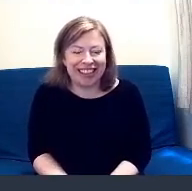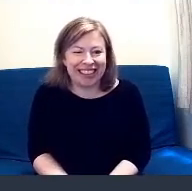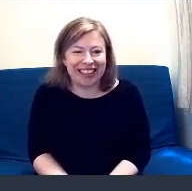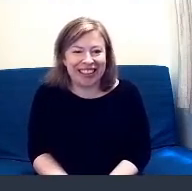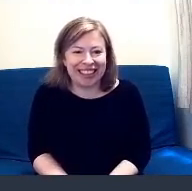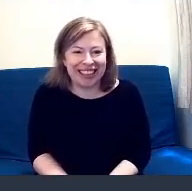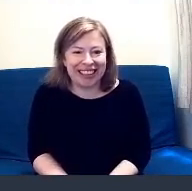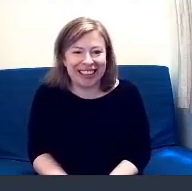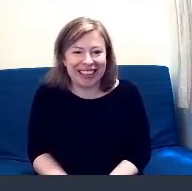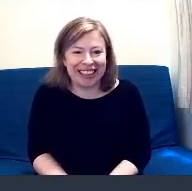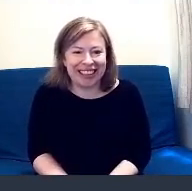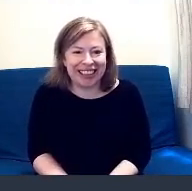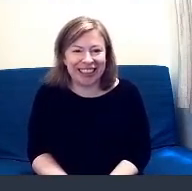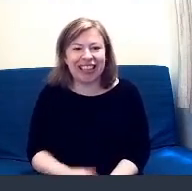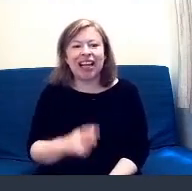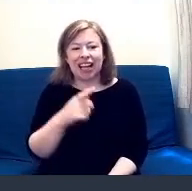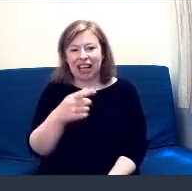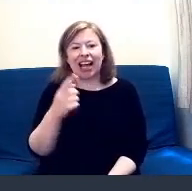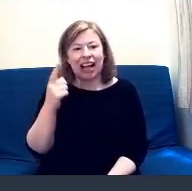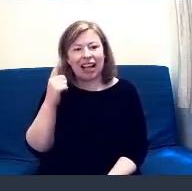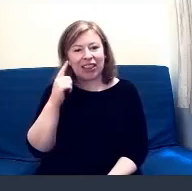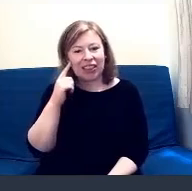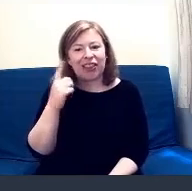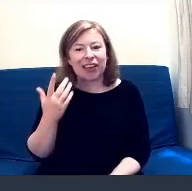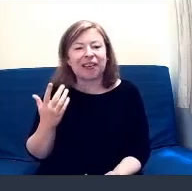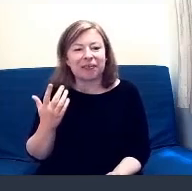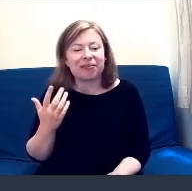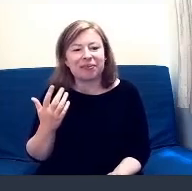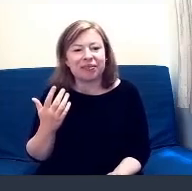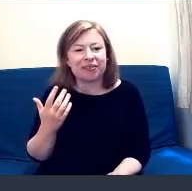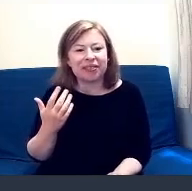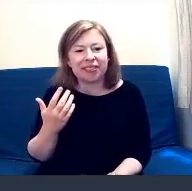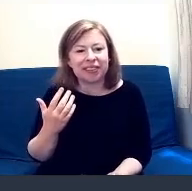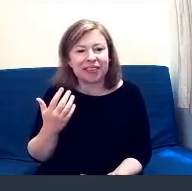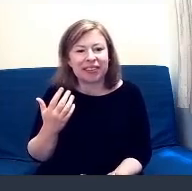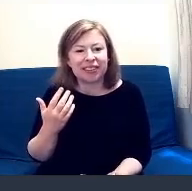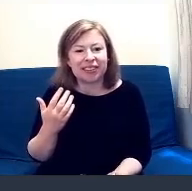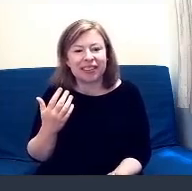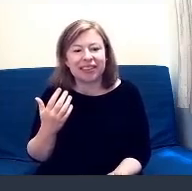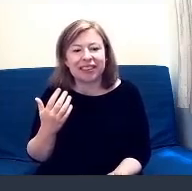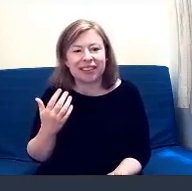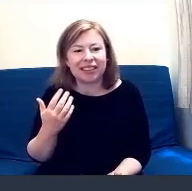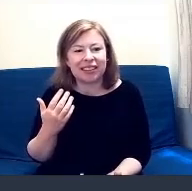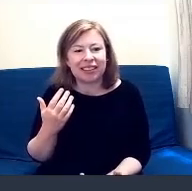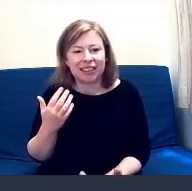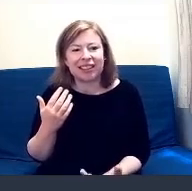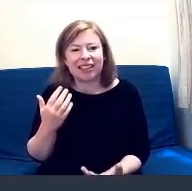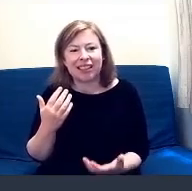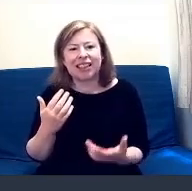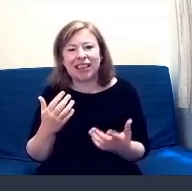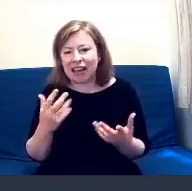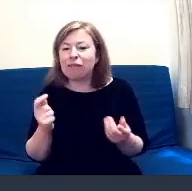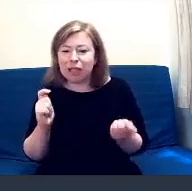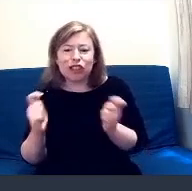way better than before. And it's got some, you know, hiccups. It doesn't work all the time. We have to take some